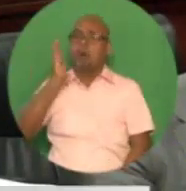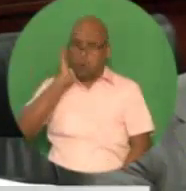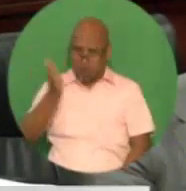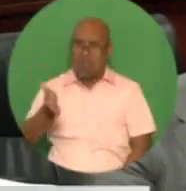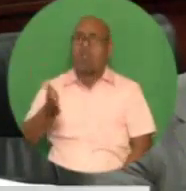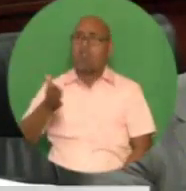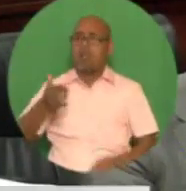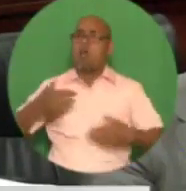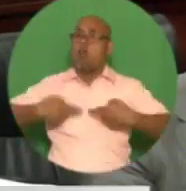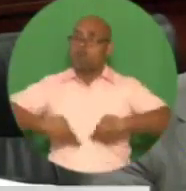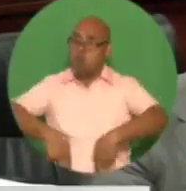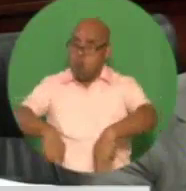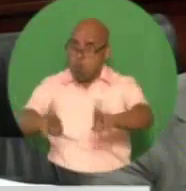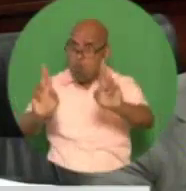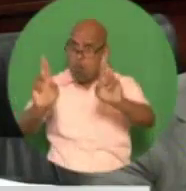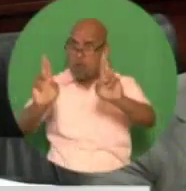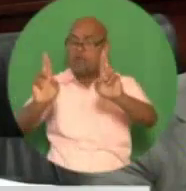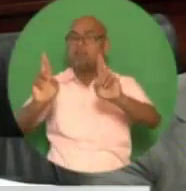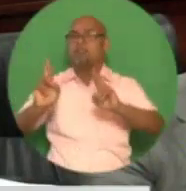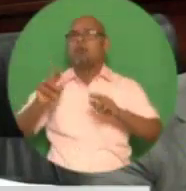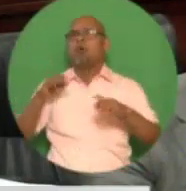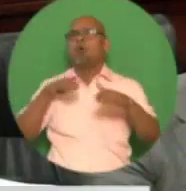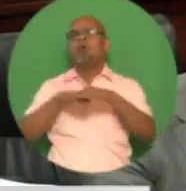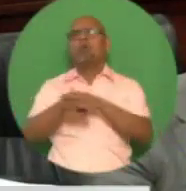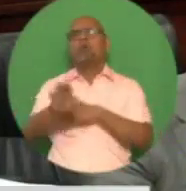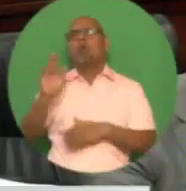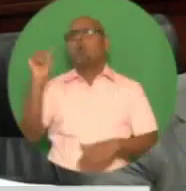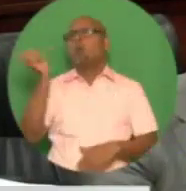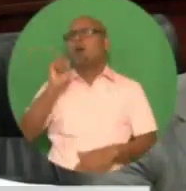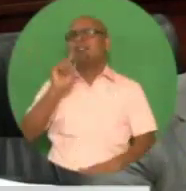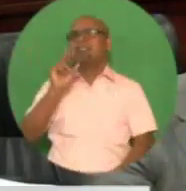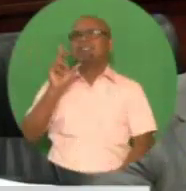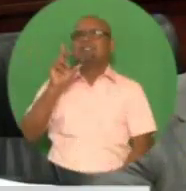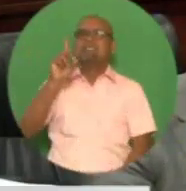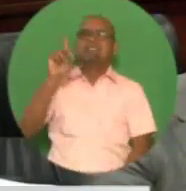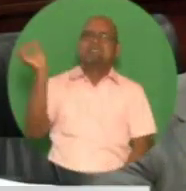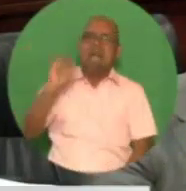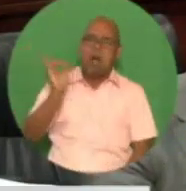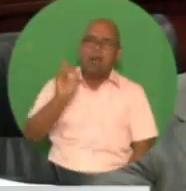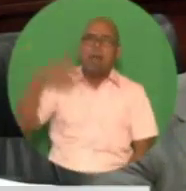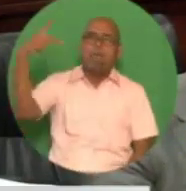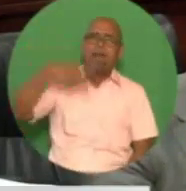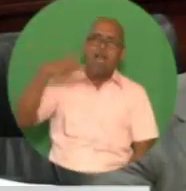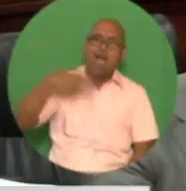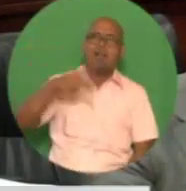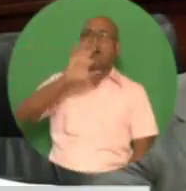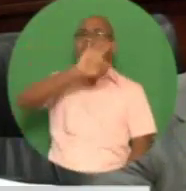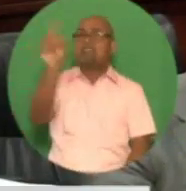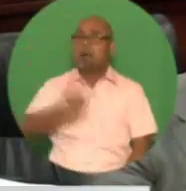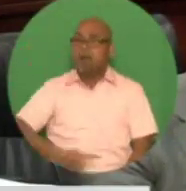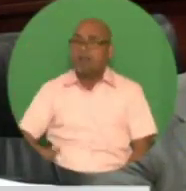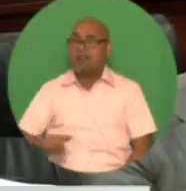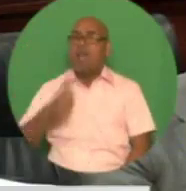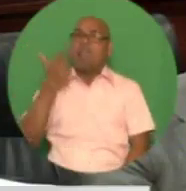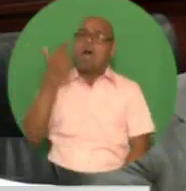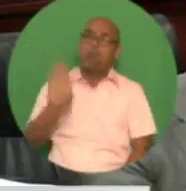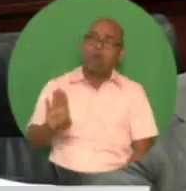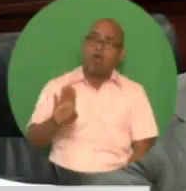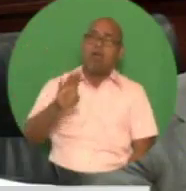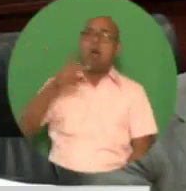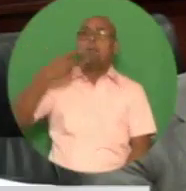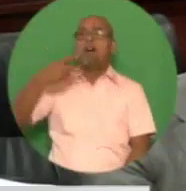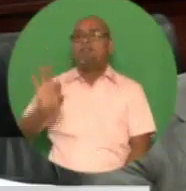accessibility to Debe, Pinal, Faisabad, Labre, Point Fortin and